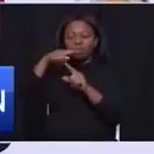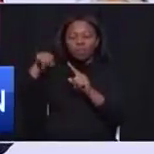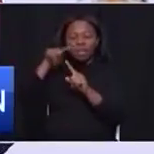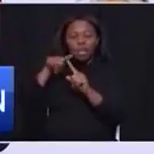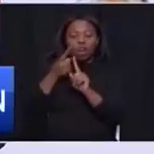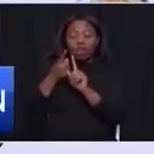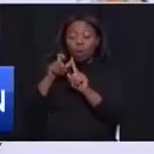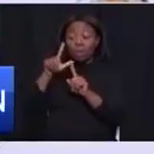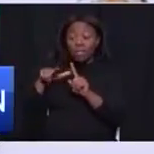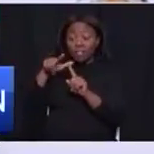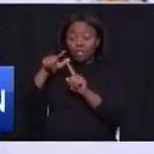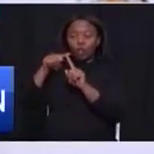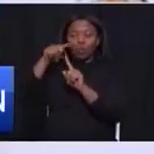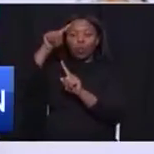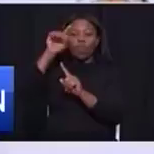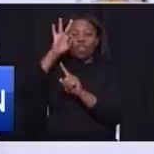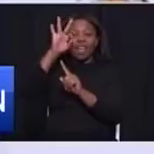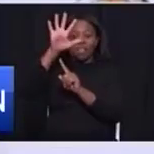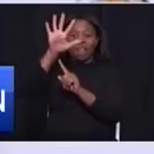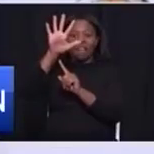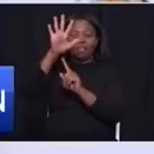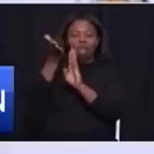35 over the next five years.